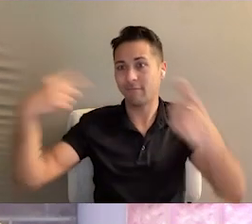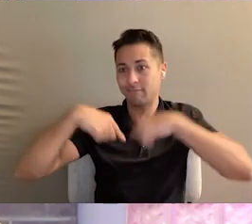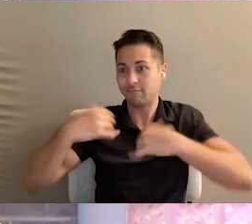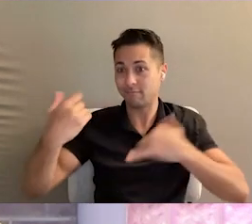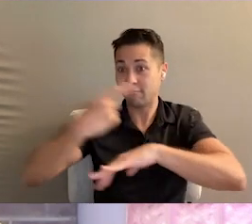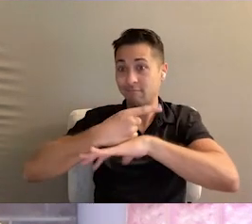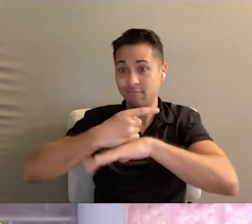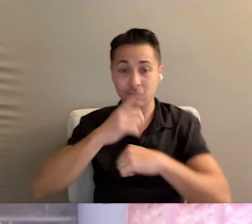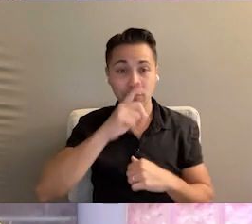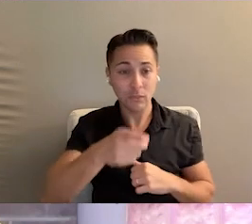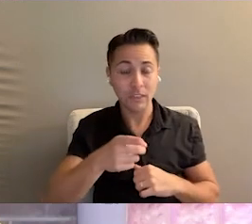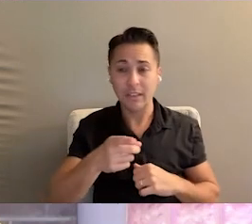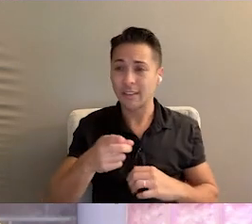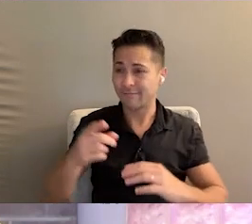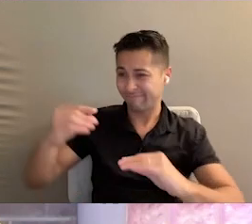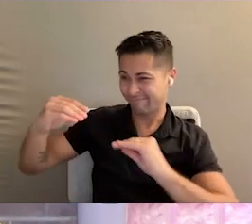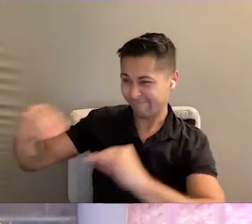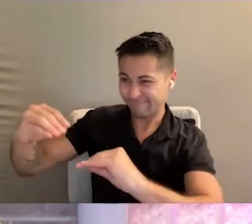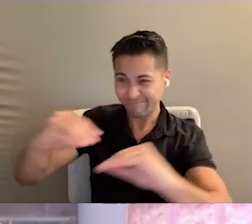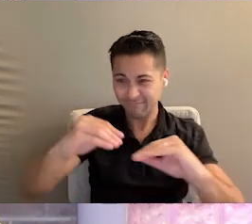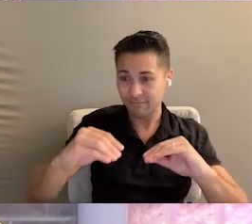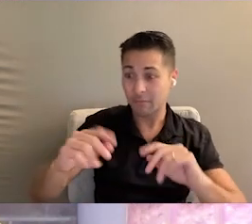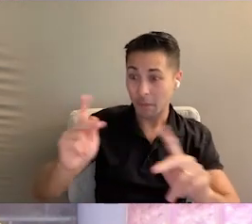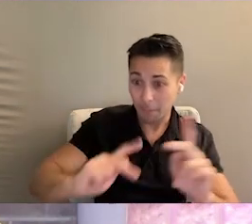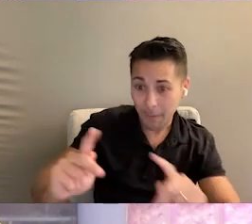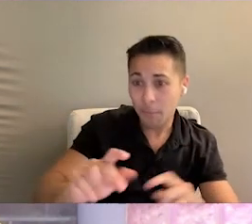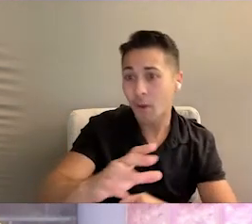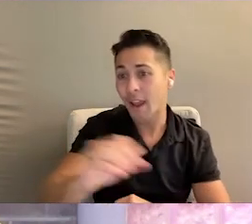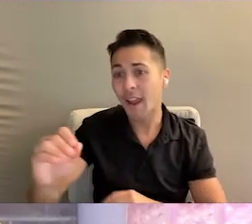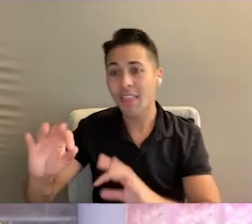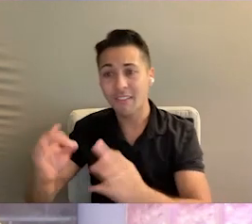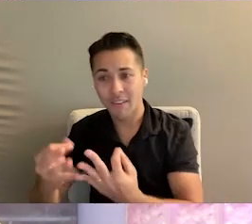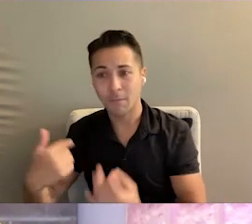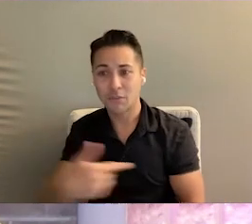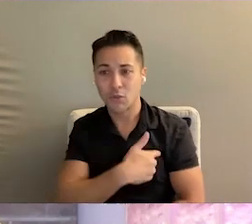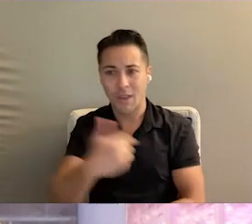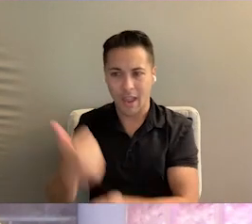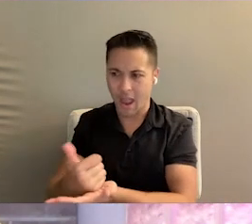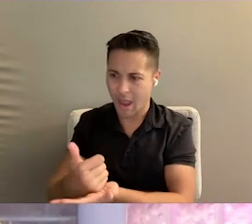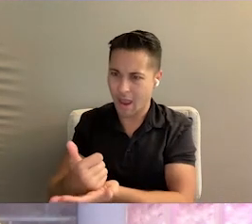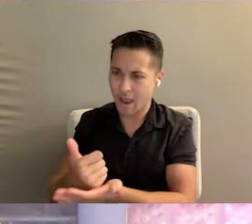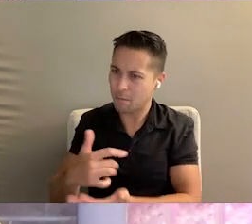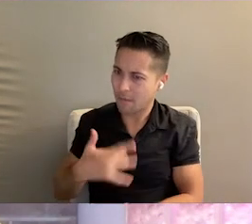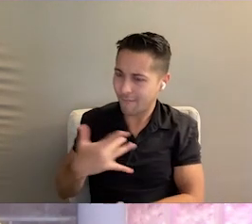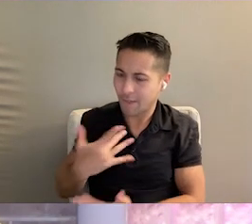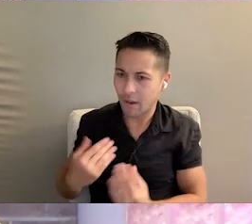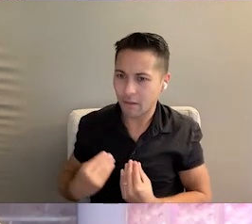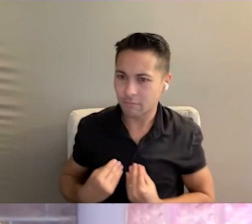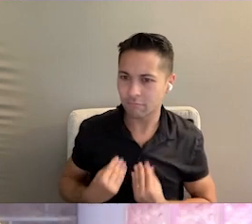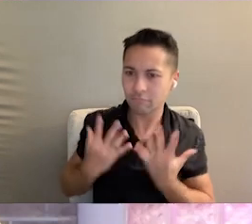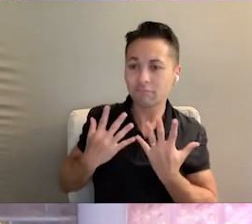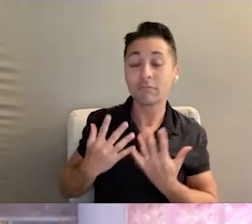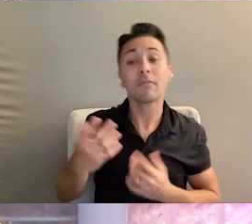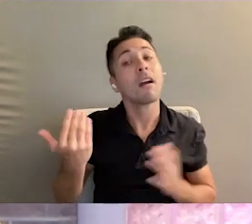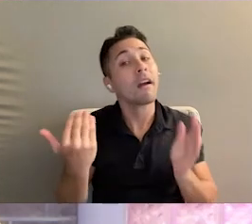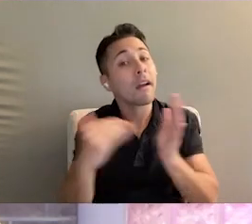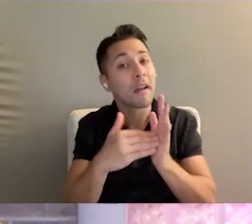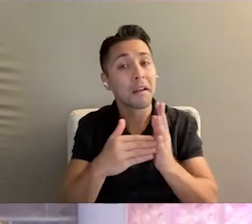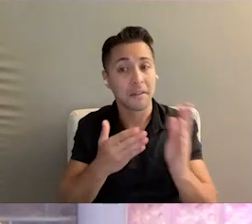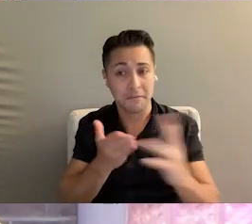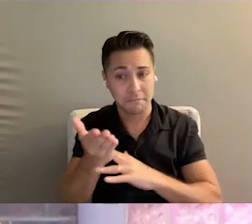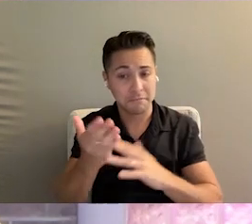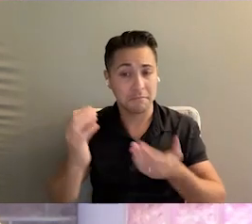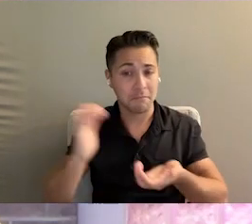It is enriching the experience for the individuals and the families that we serve. Together, again, through the power of